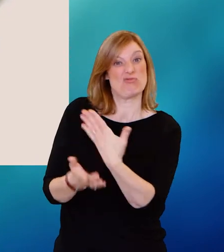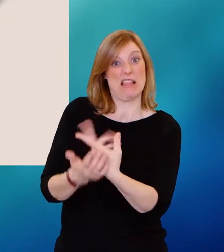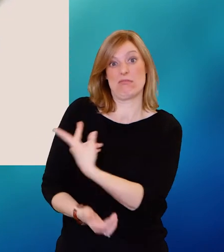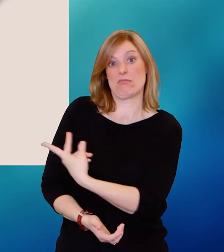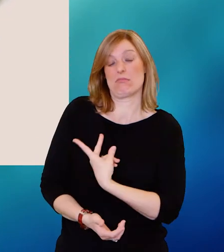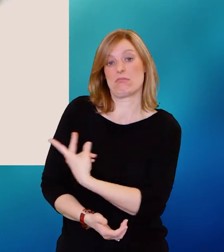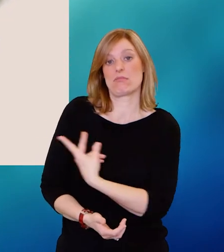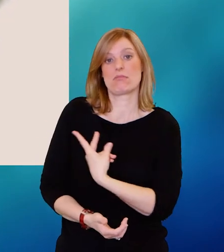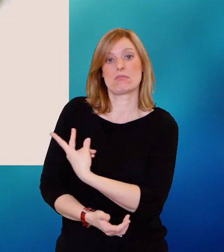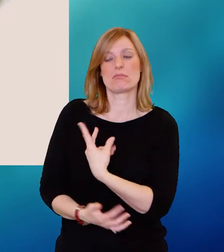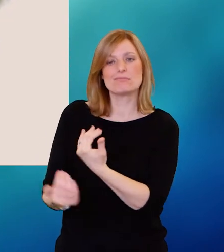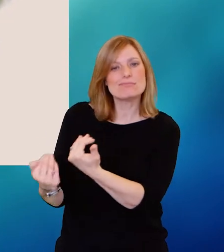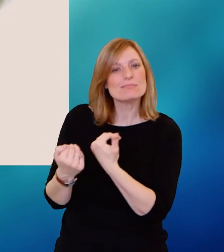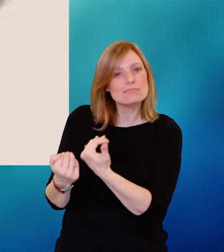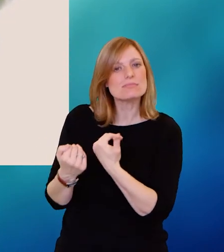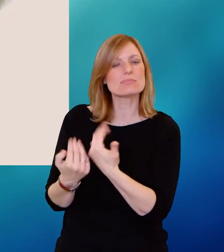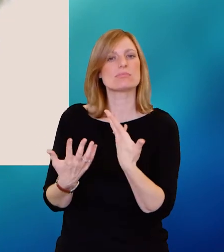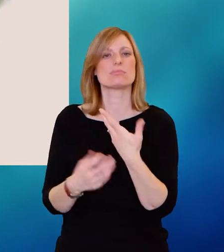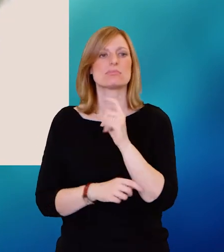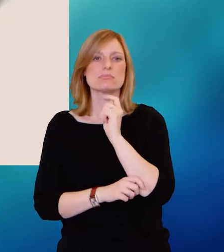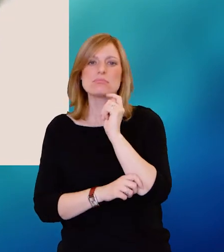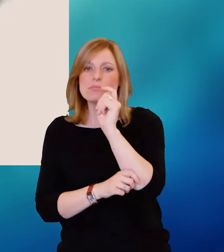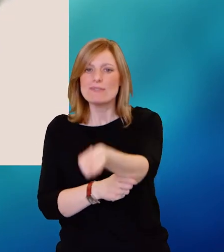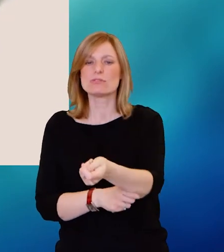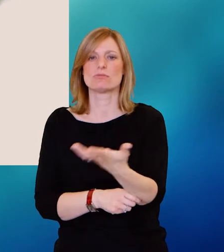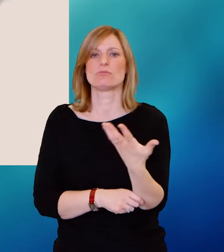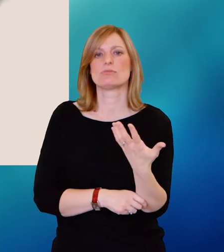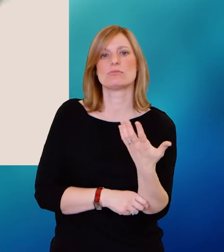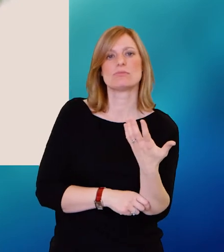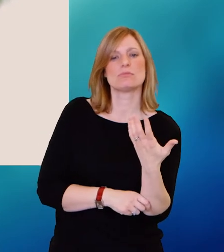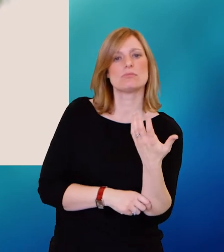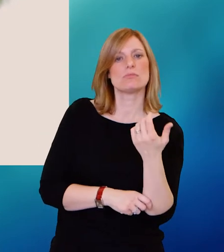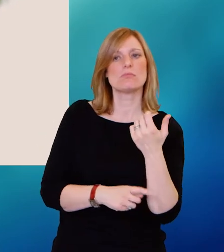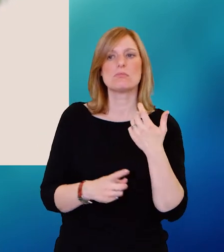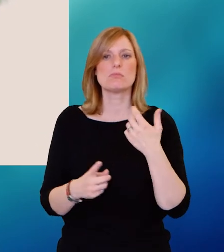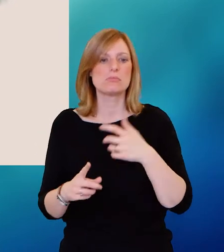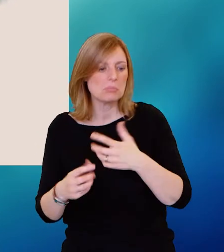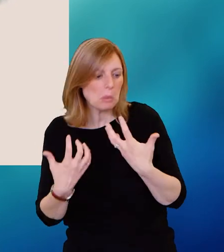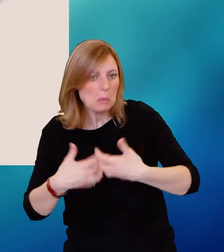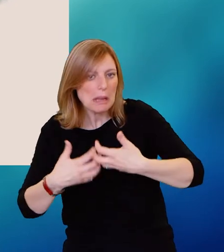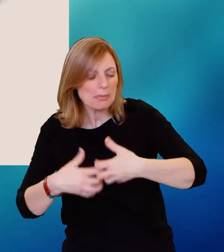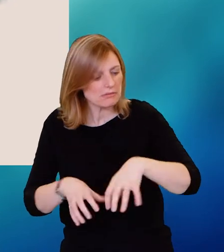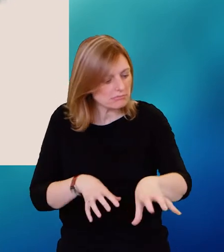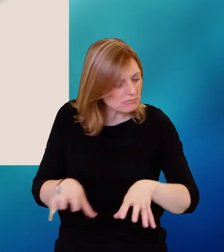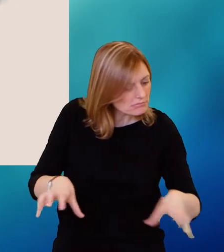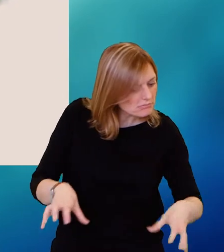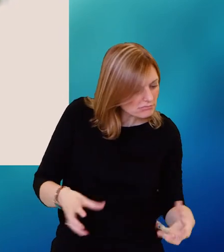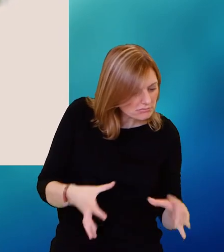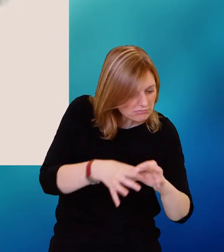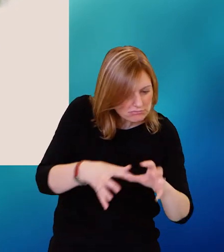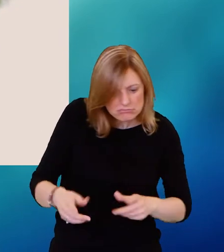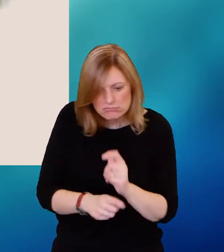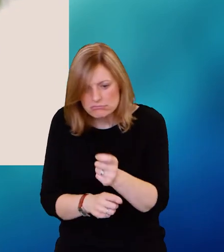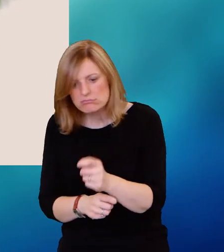was just me and him. He taught me how to, you know, use the equipment and